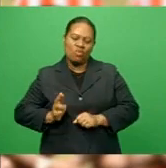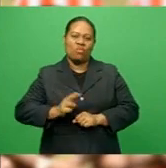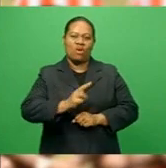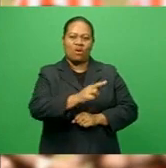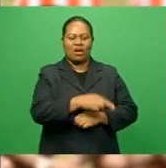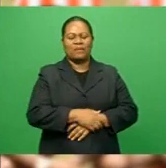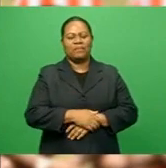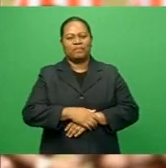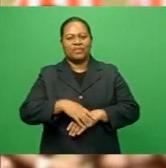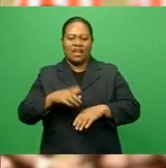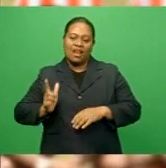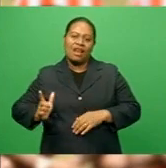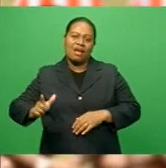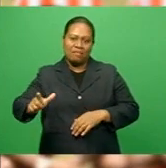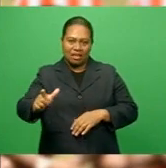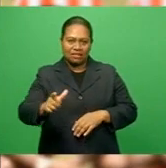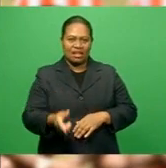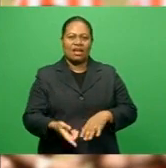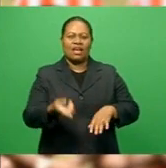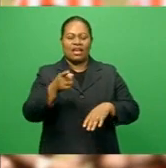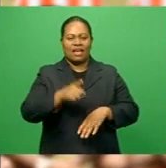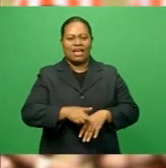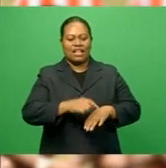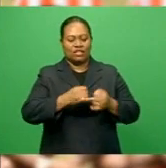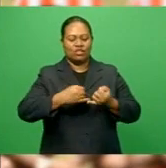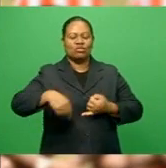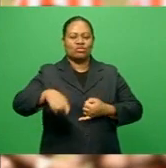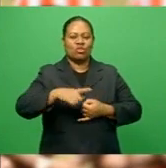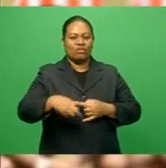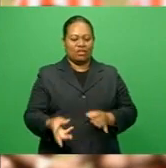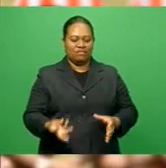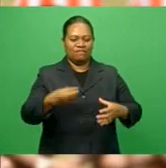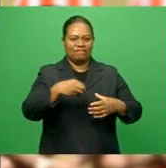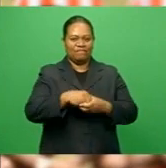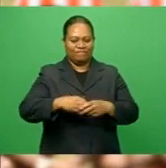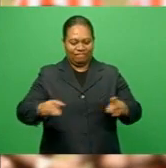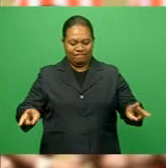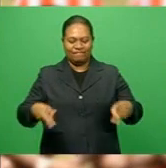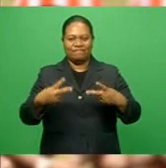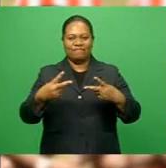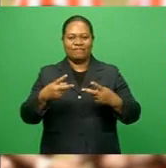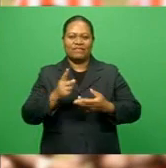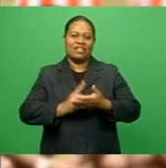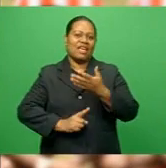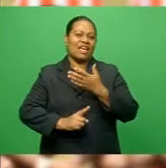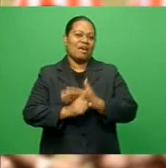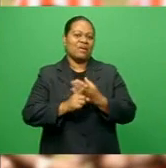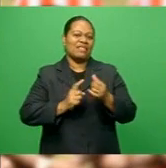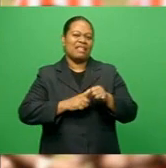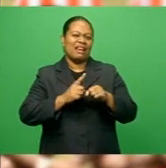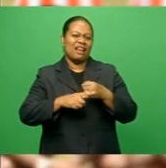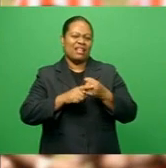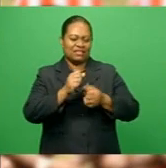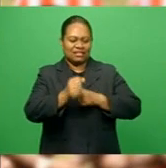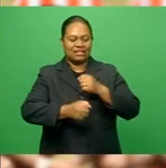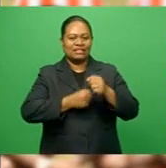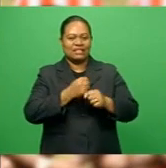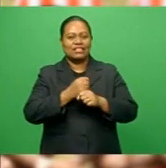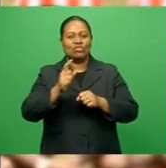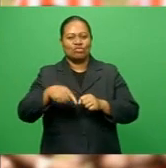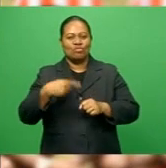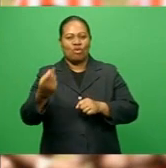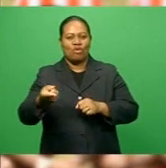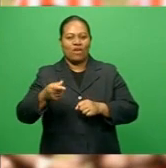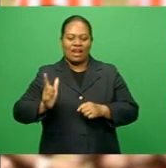IDC title holders Lambasa and VPL champ Suva will feature in the semifinals of the last tournament of the season tomorrow at Subrail